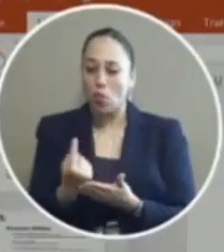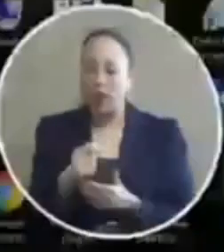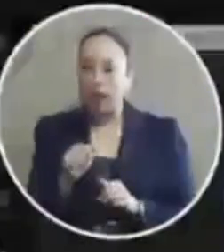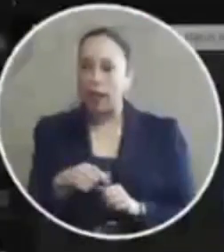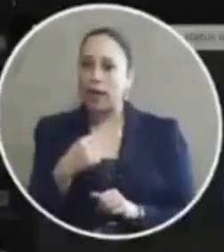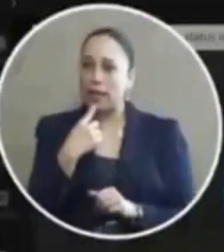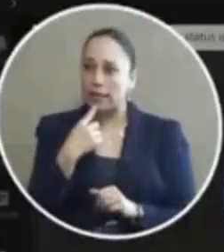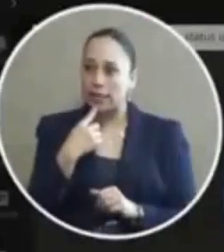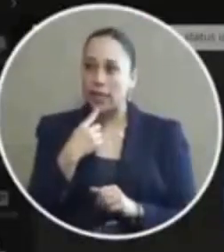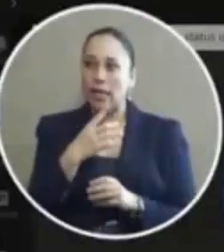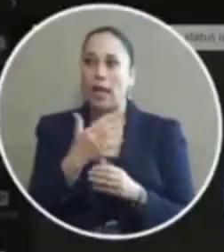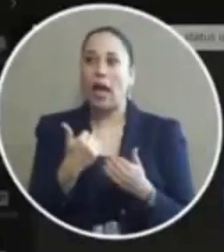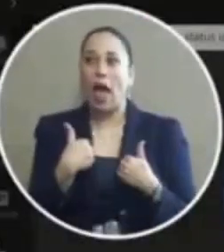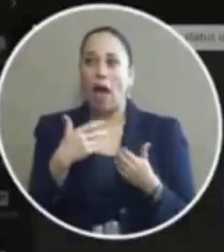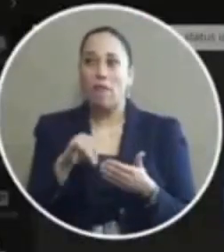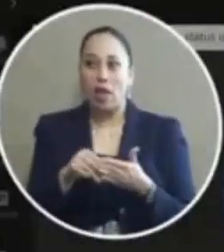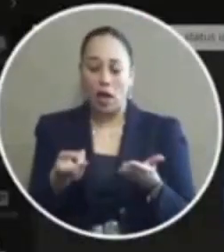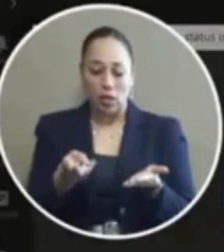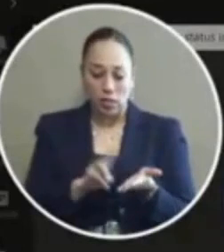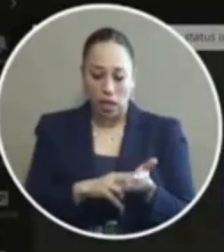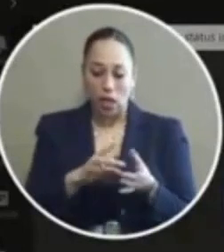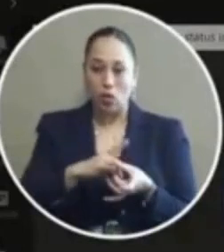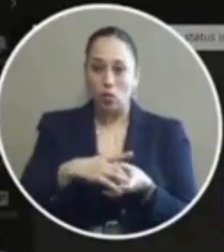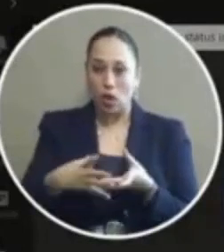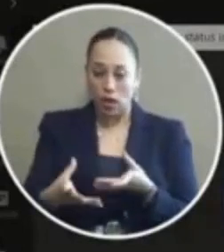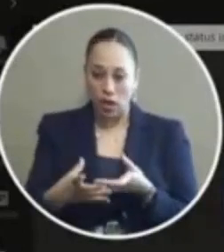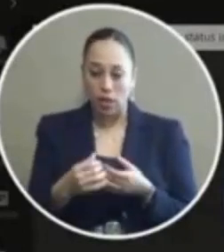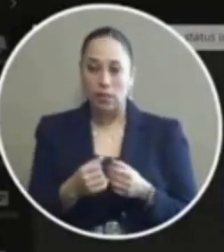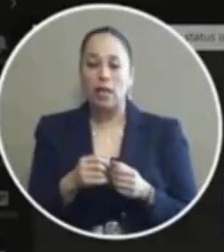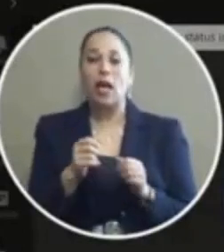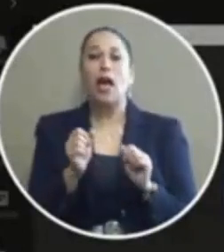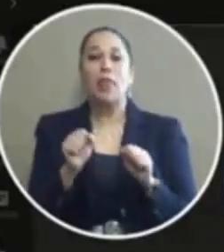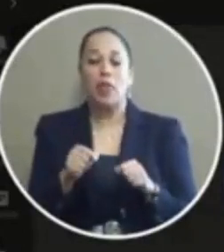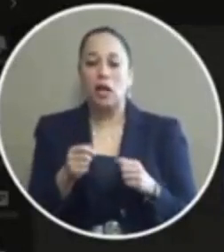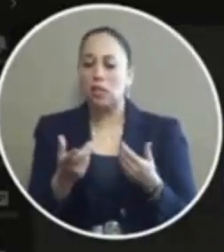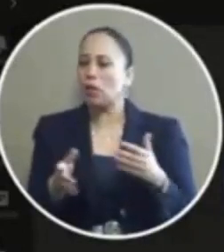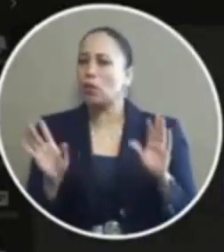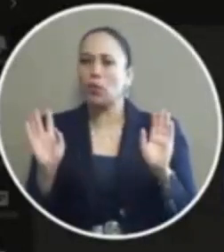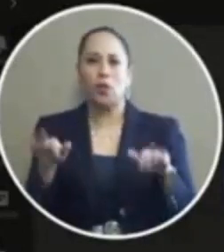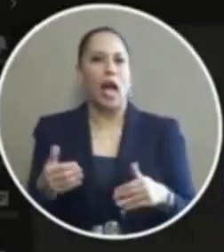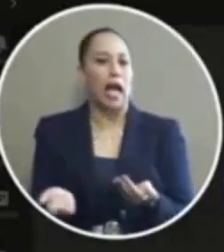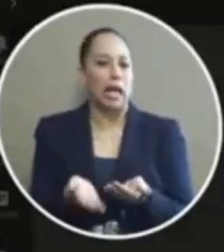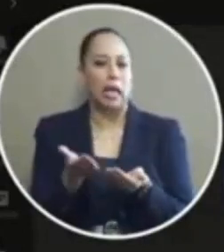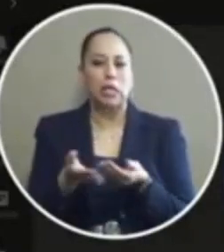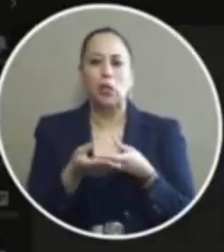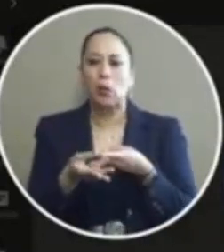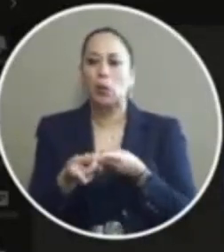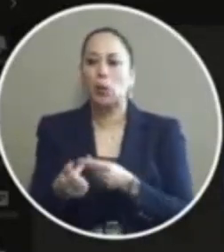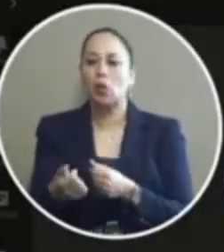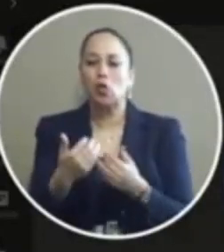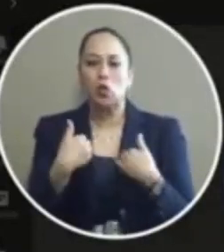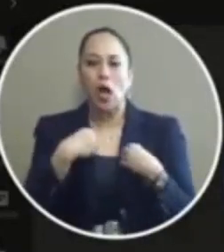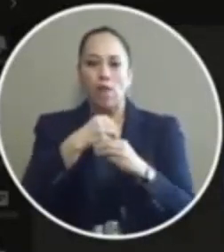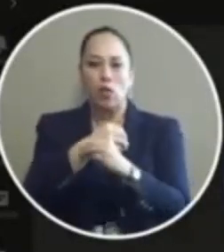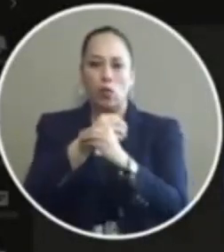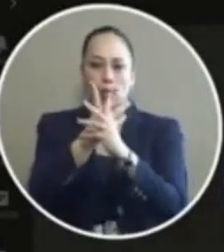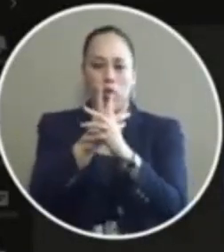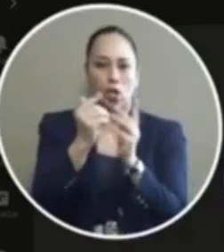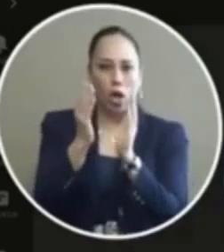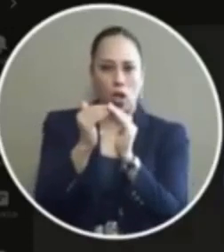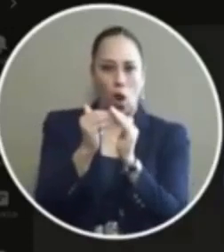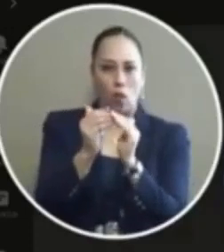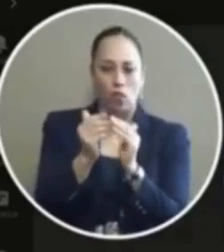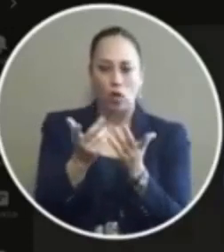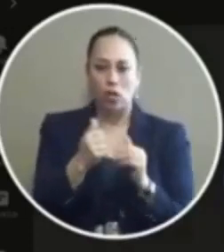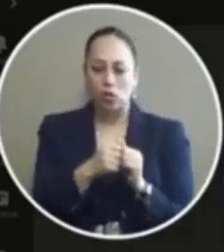can tell you that getting the sight and release process up and running will be a whole lot easier than getting the video conference process that